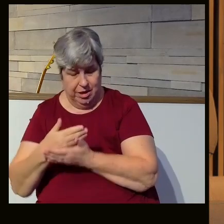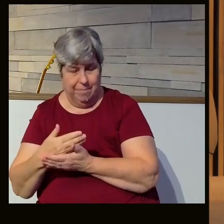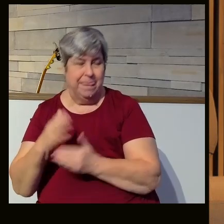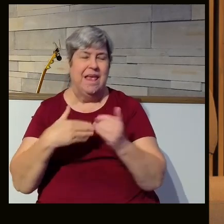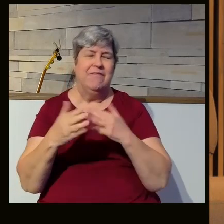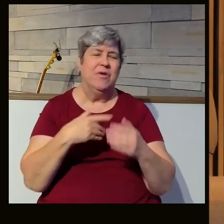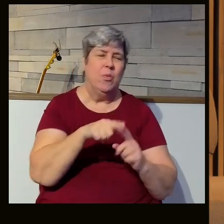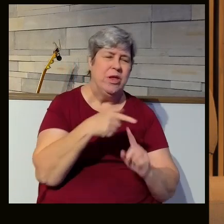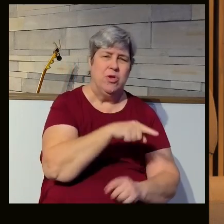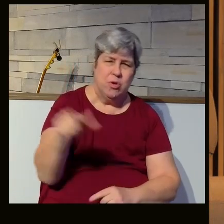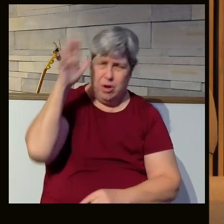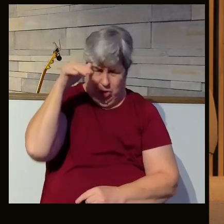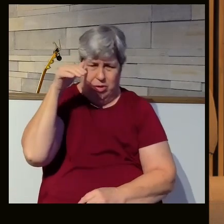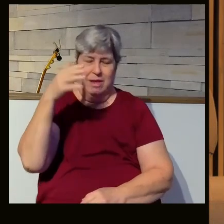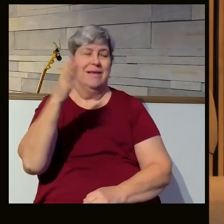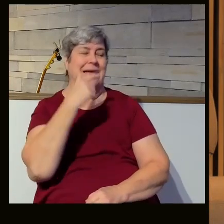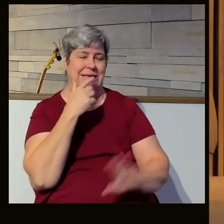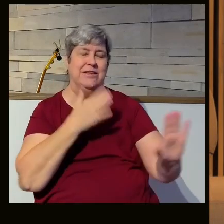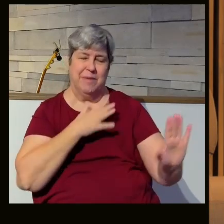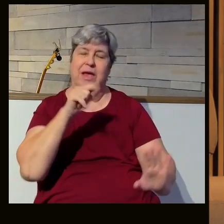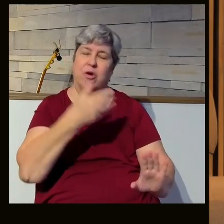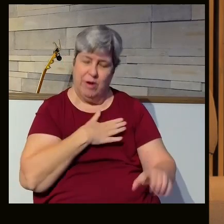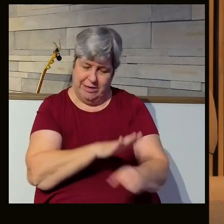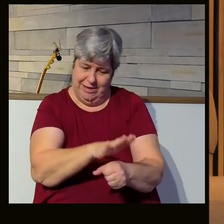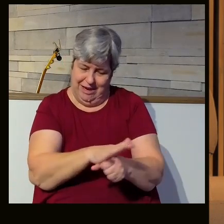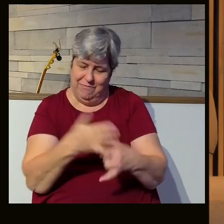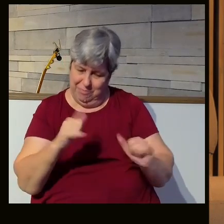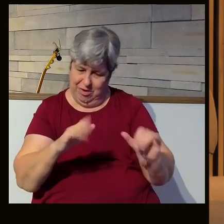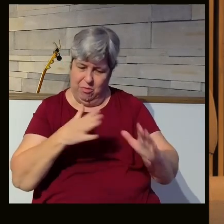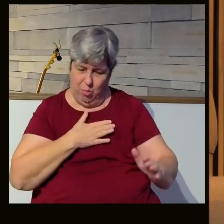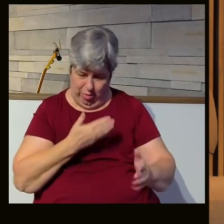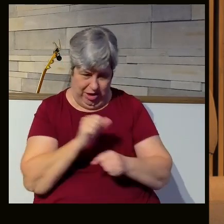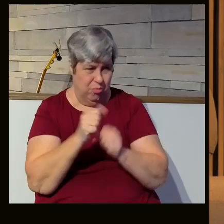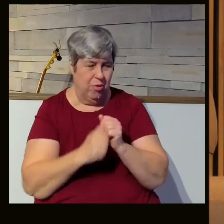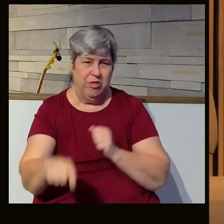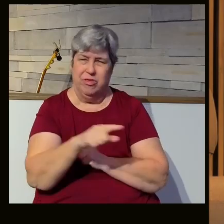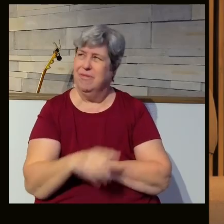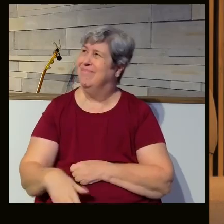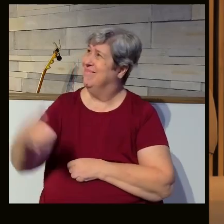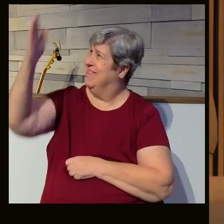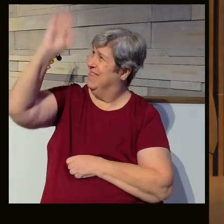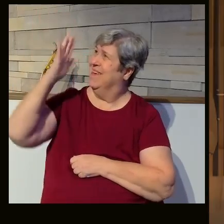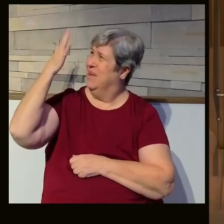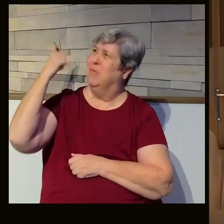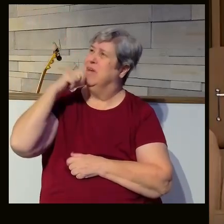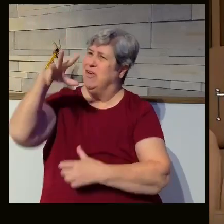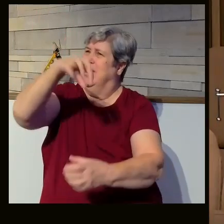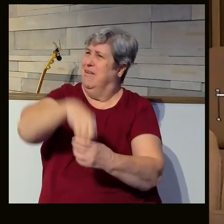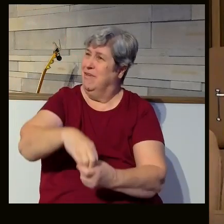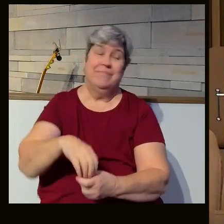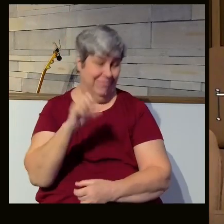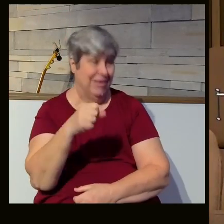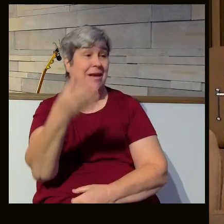heads strong, God says, my grace is enough and I'm still going to work with you. God, why didn't you step into this story? He